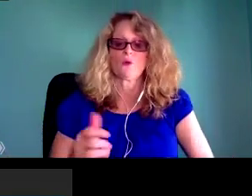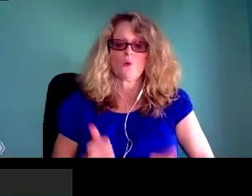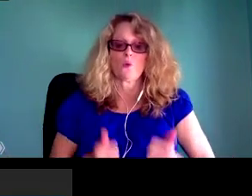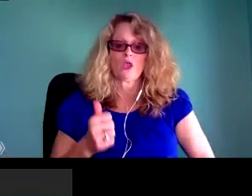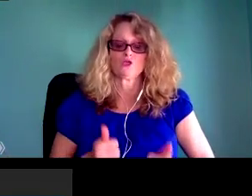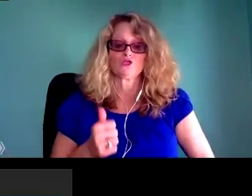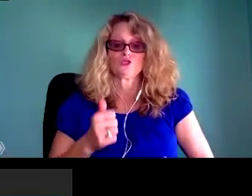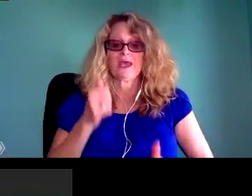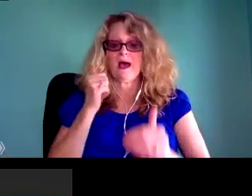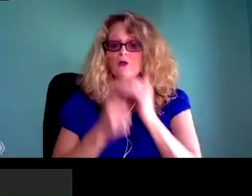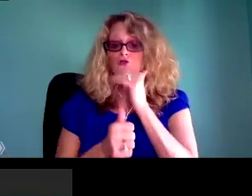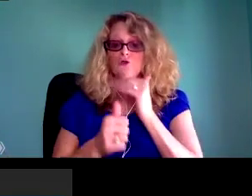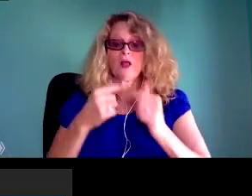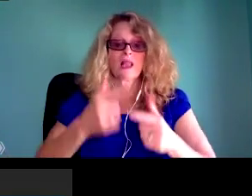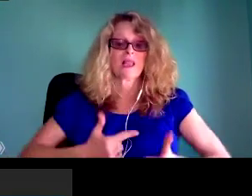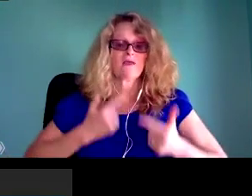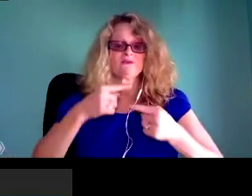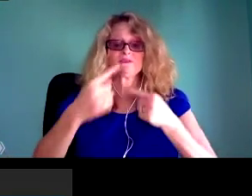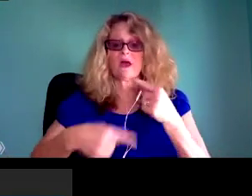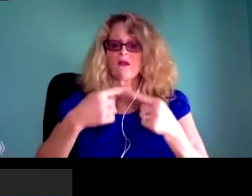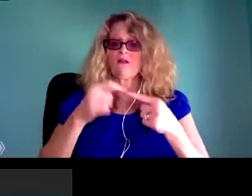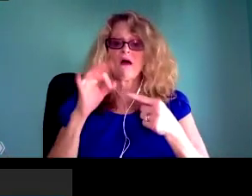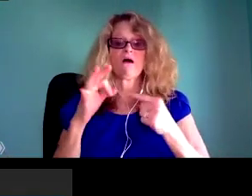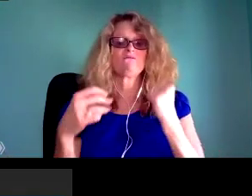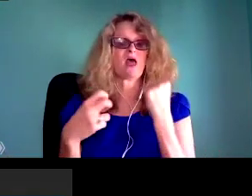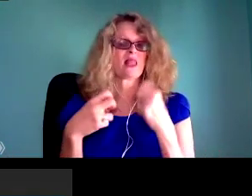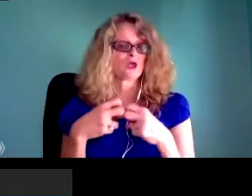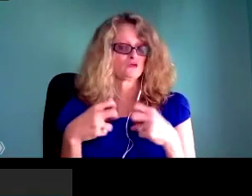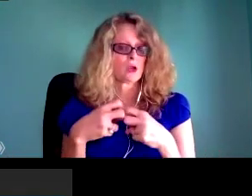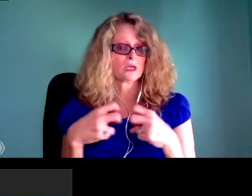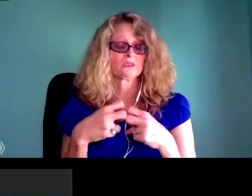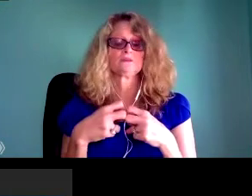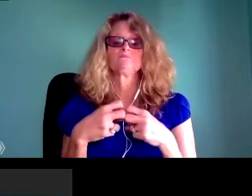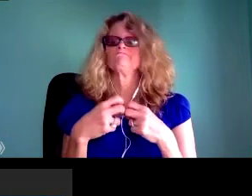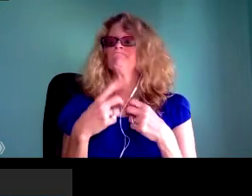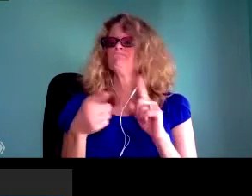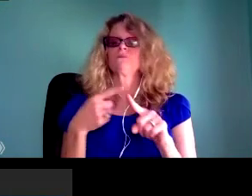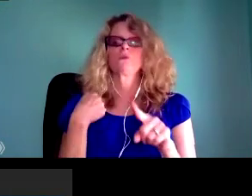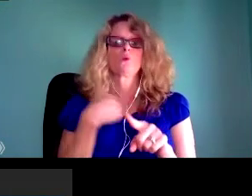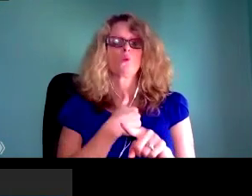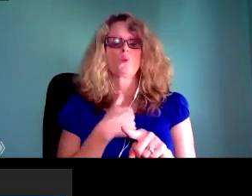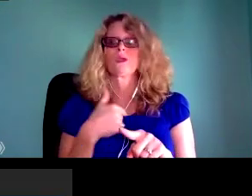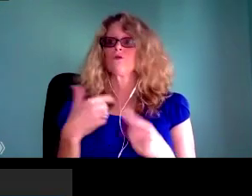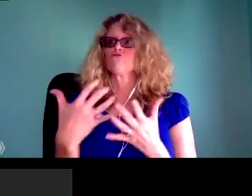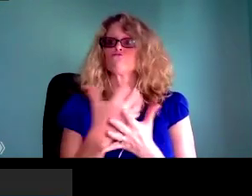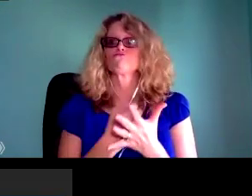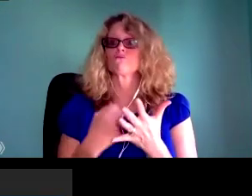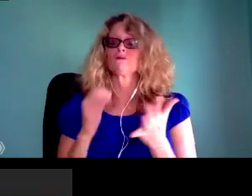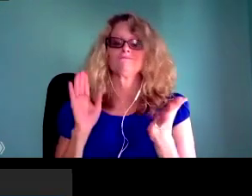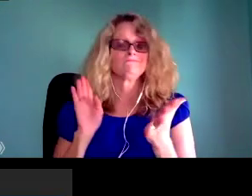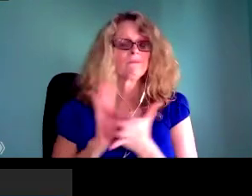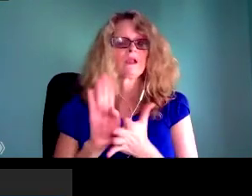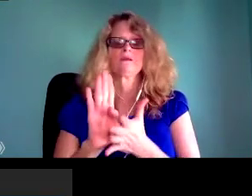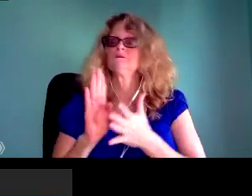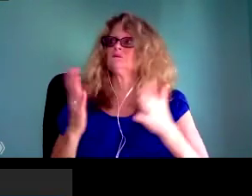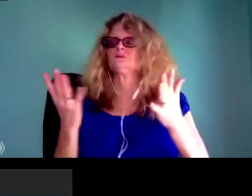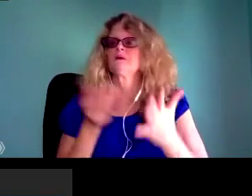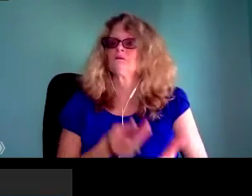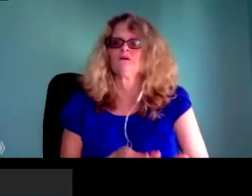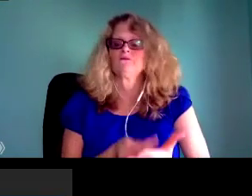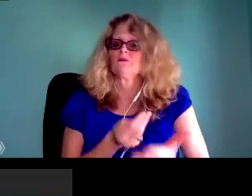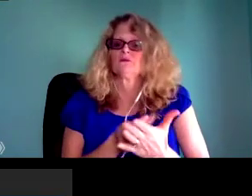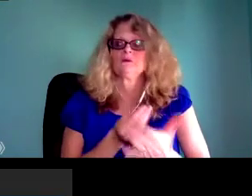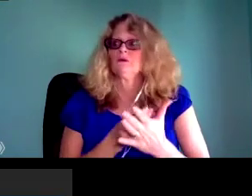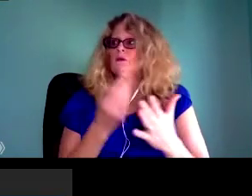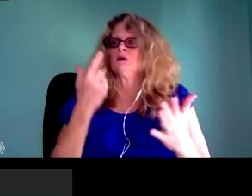what it means to become so profoundly invested in the